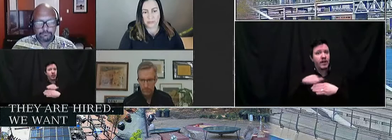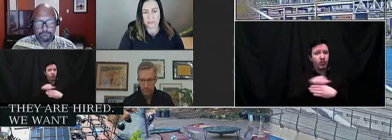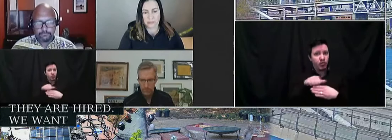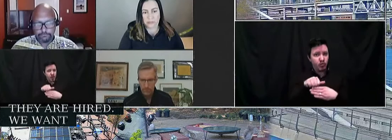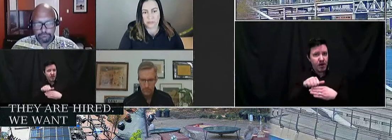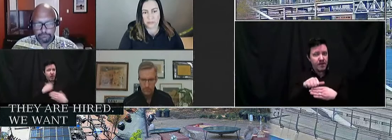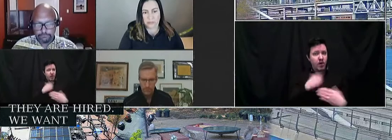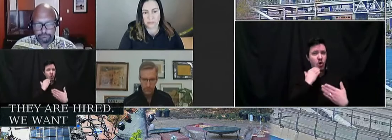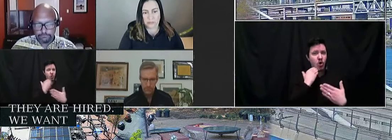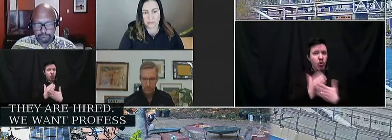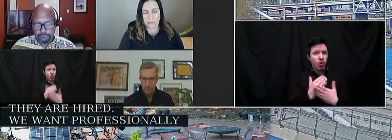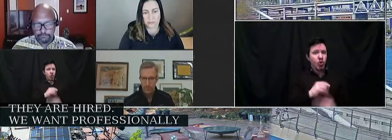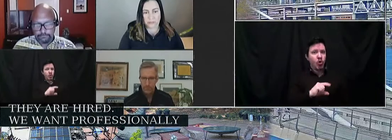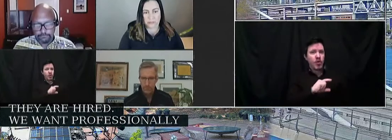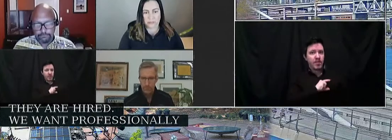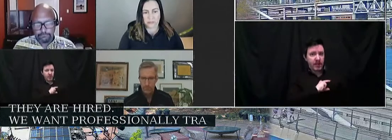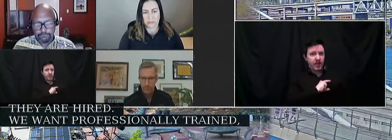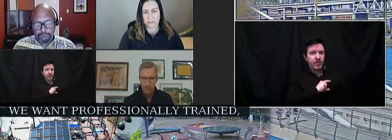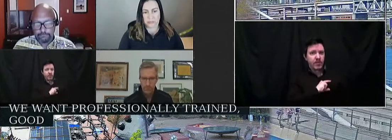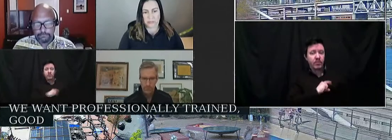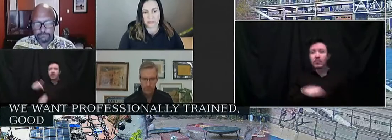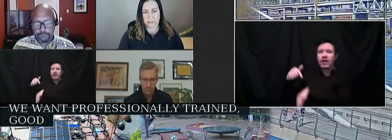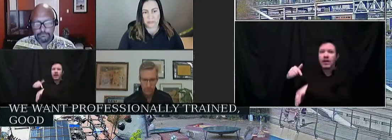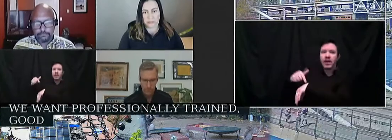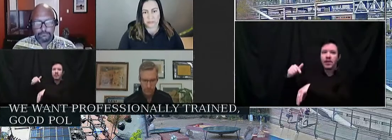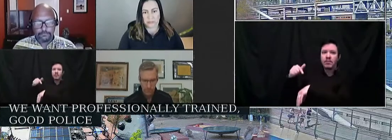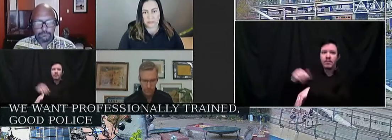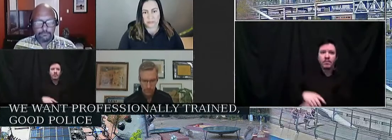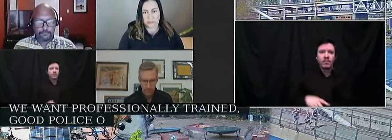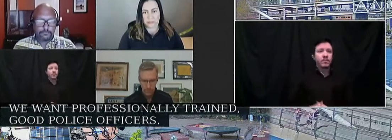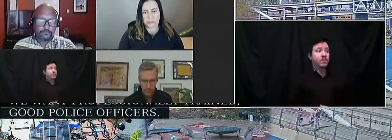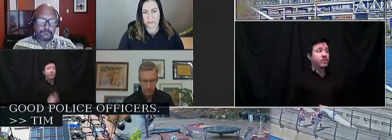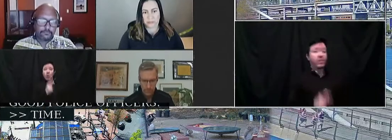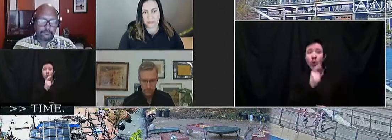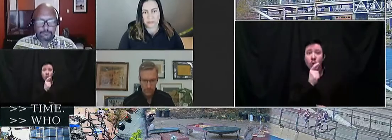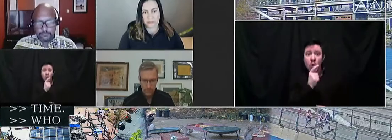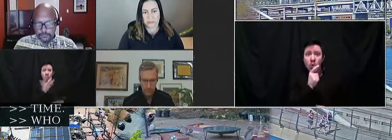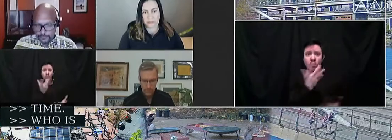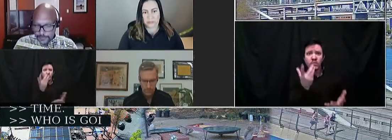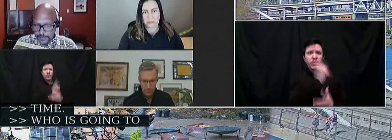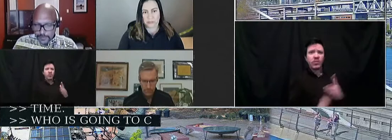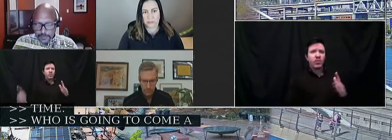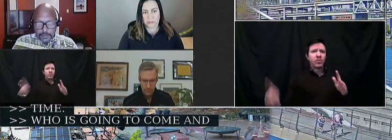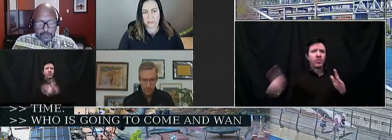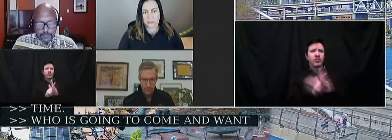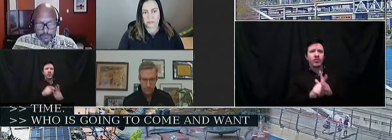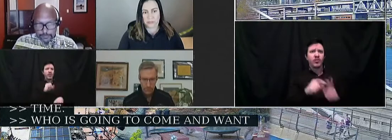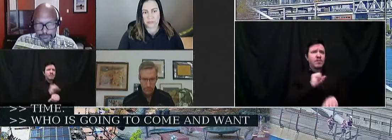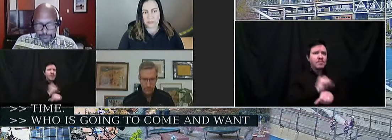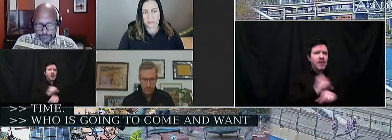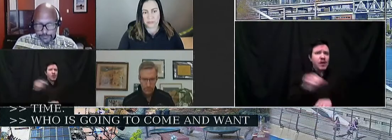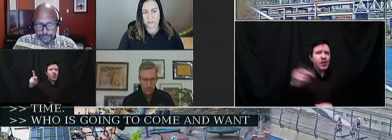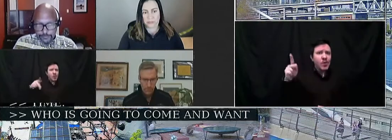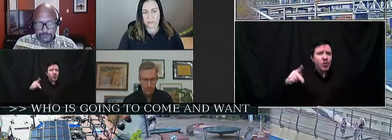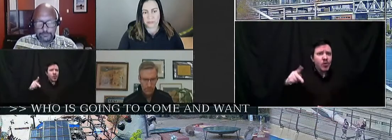good police officers. Who's going to come and want to be here and